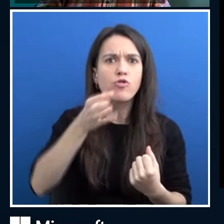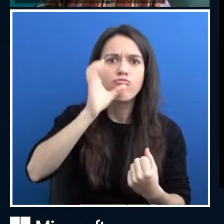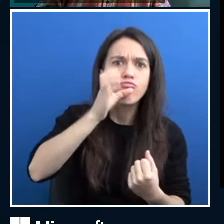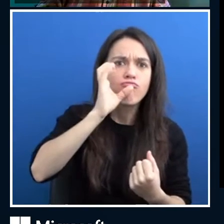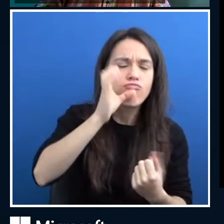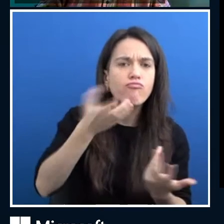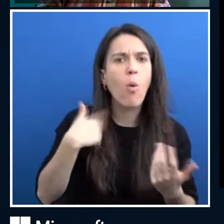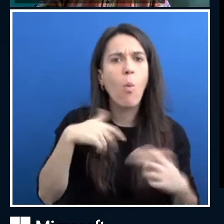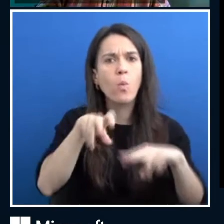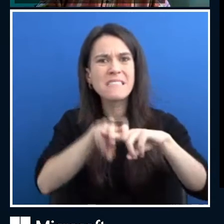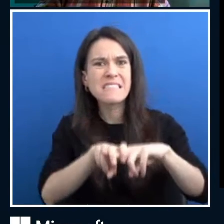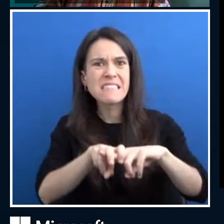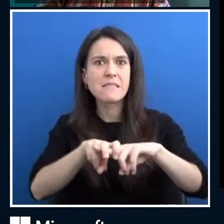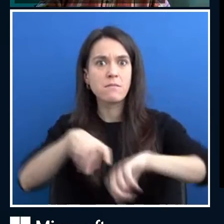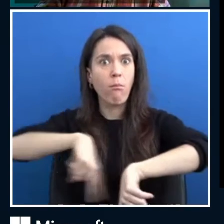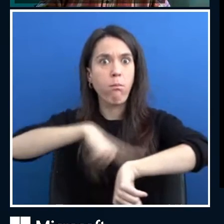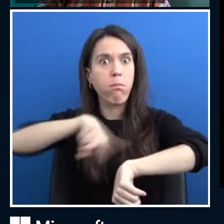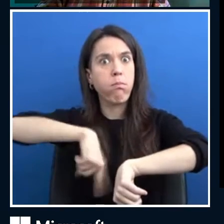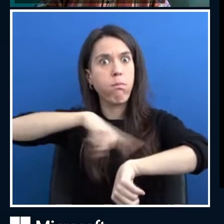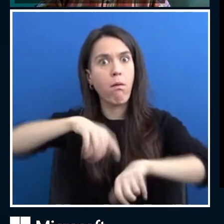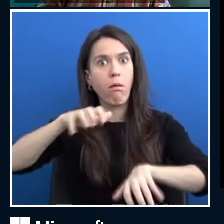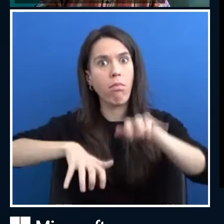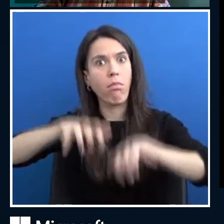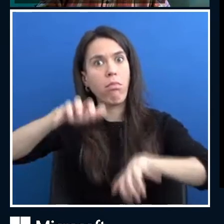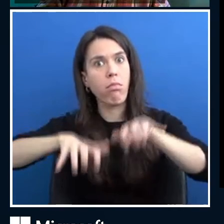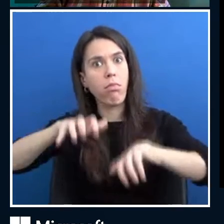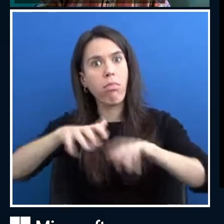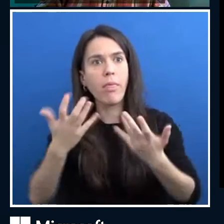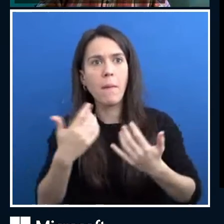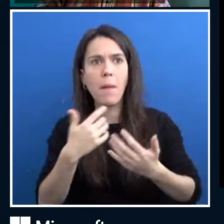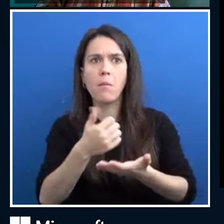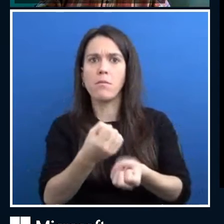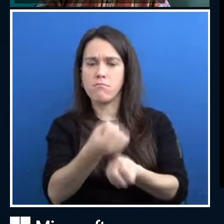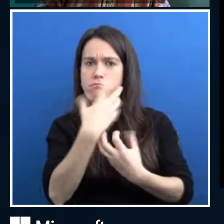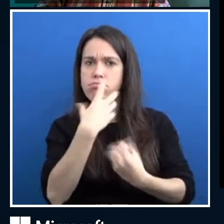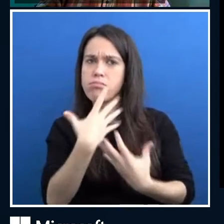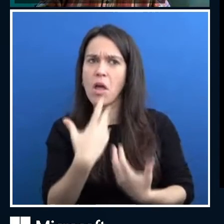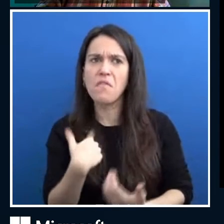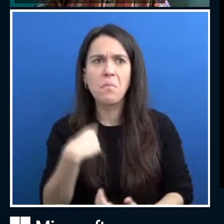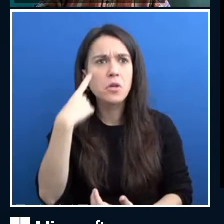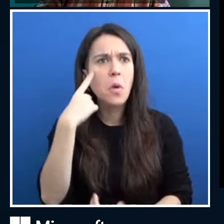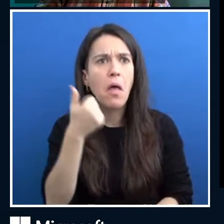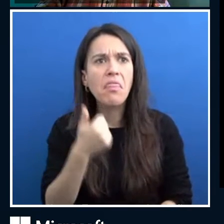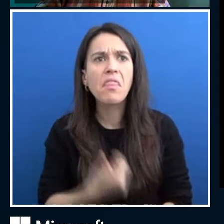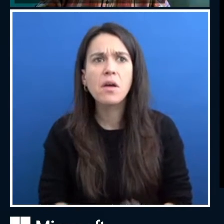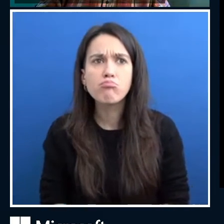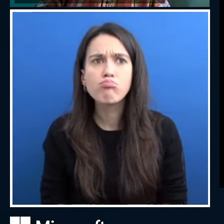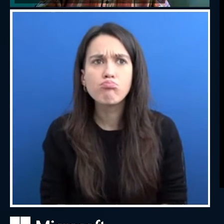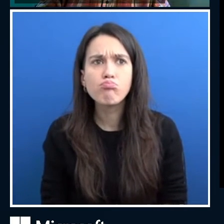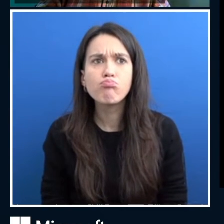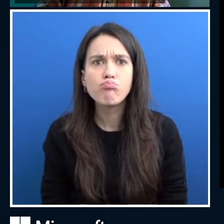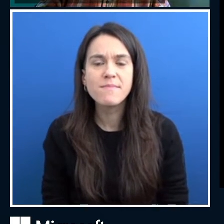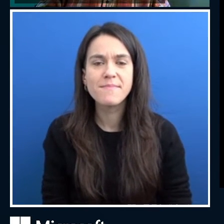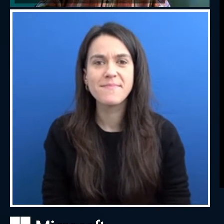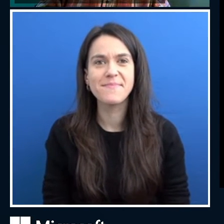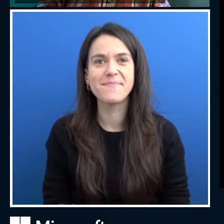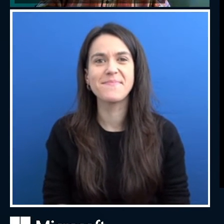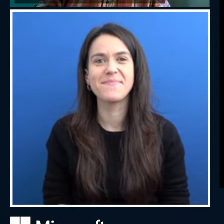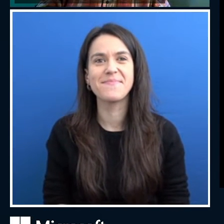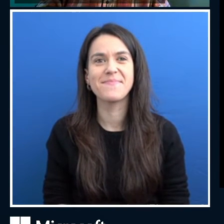desk all day, it'll tell me to get up and move around. Yeah, yeah, monitor my health. Okay, I'm happy with that. Okay, would you trust an AI to